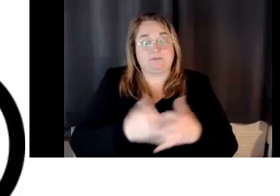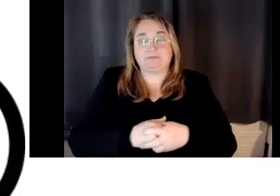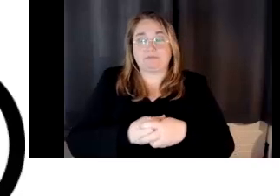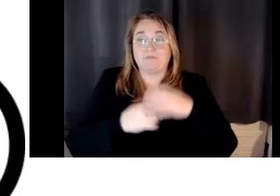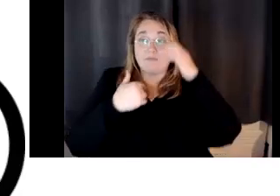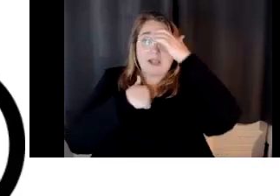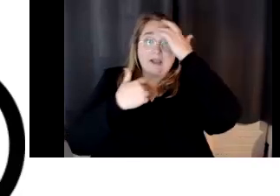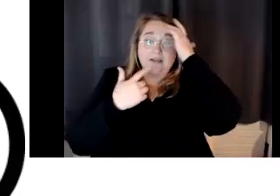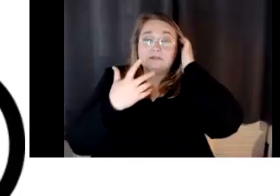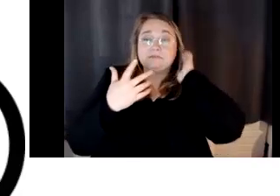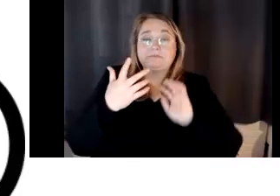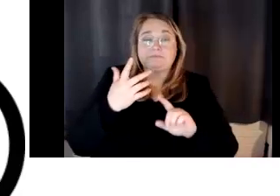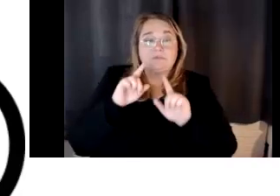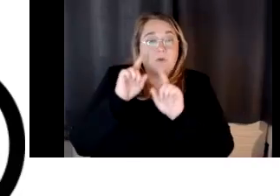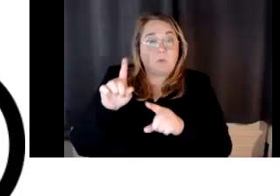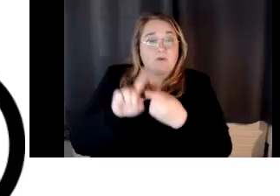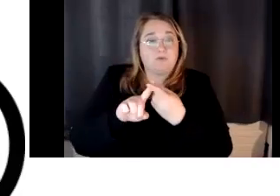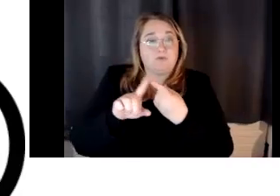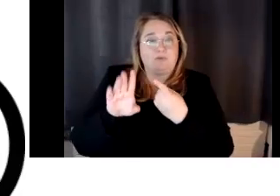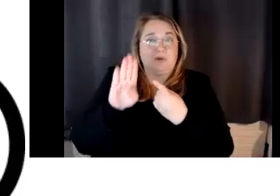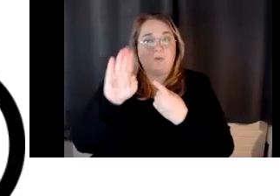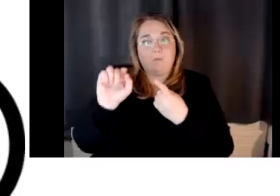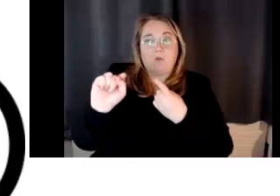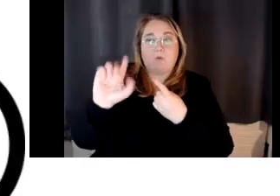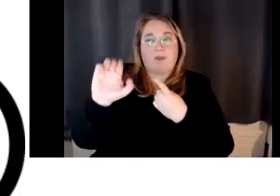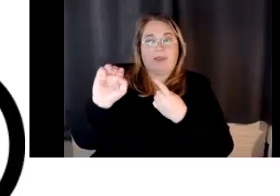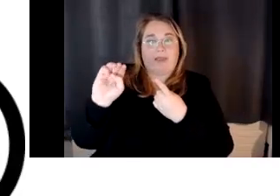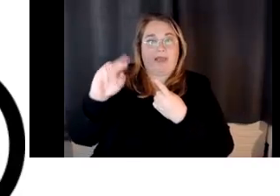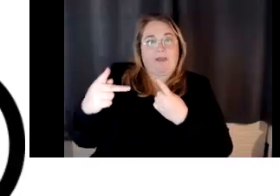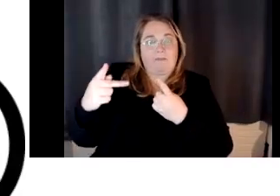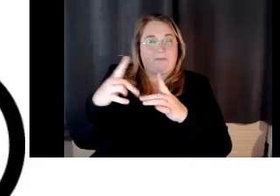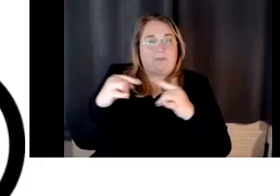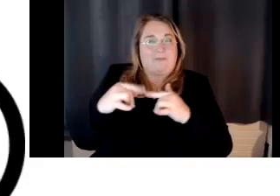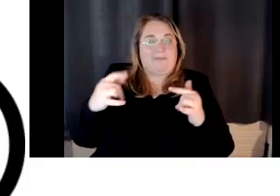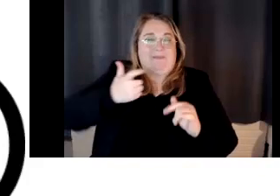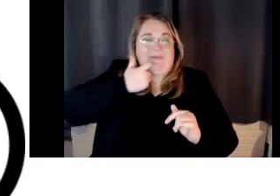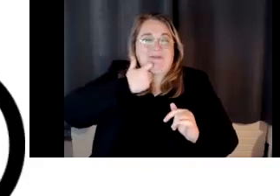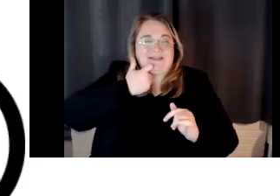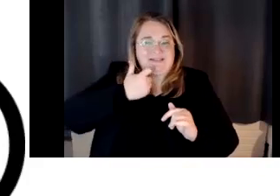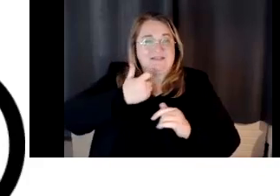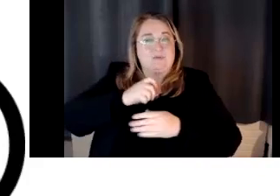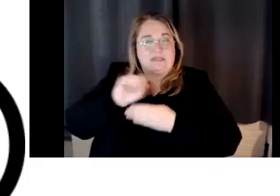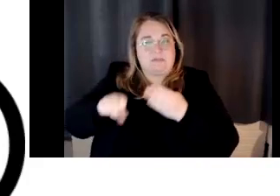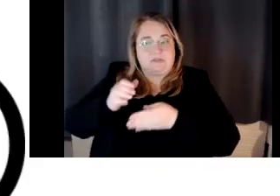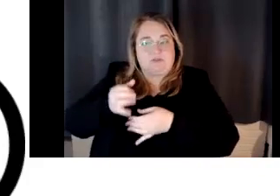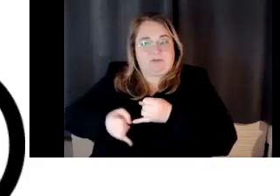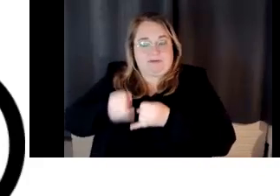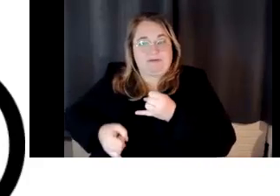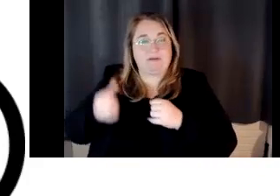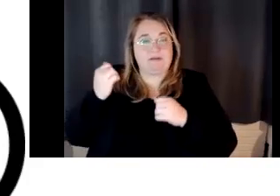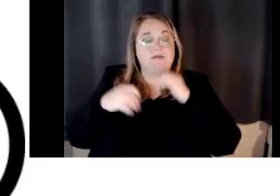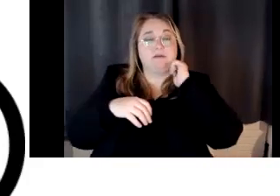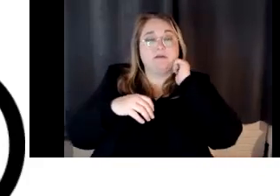a Creative Commons bootcamp the last, the week after the semester ended. So I learned a lot about the Commons. I won't talk about them now because